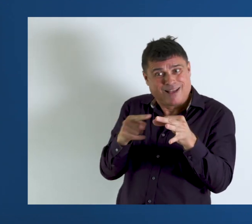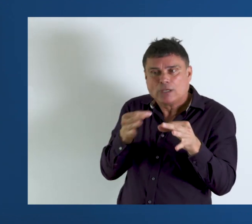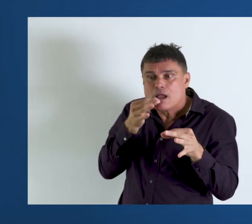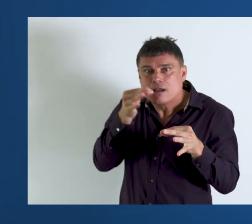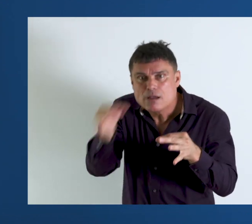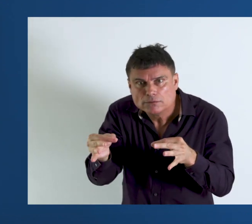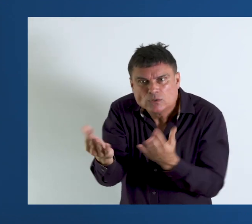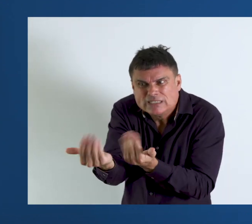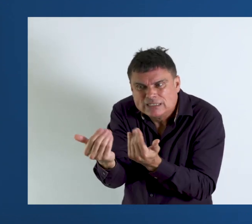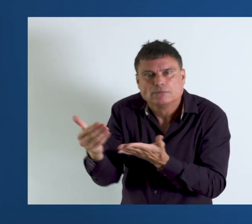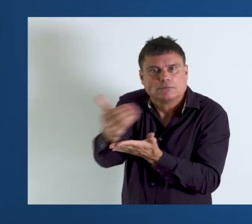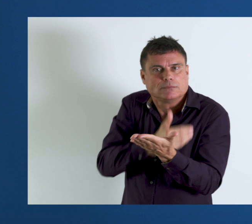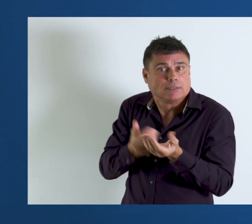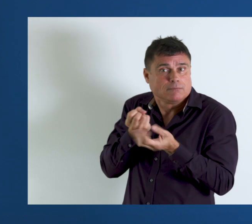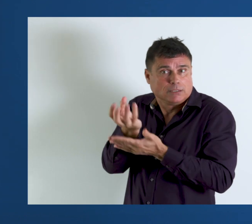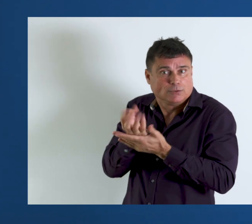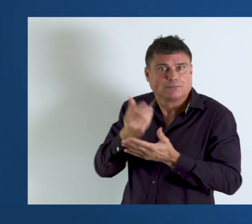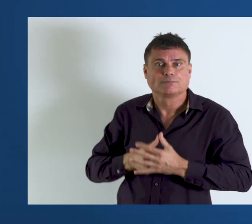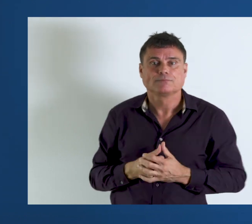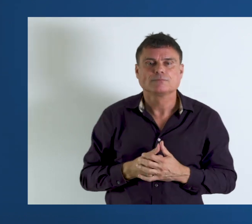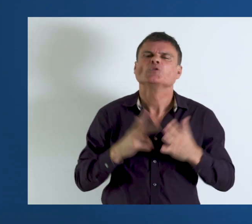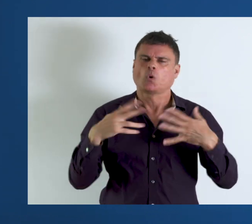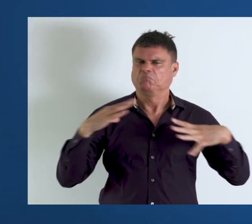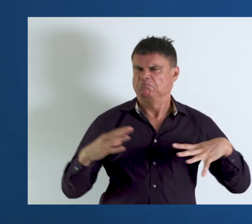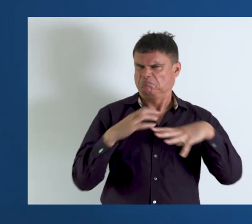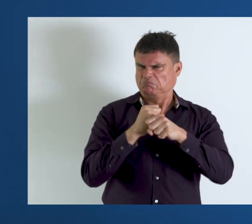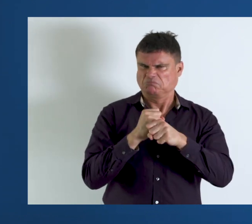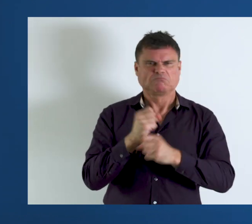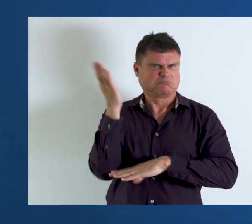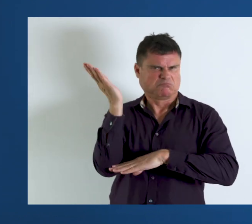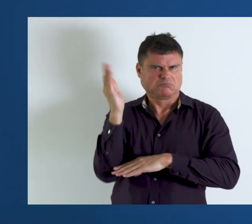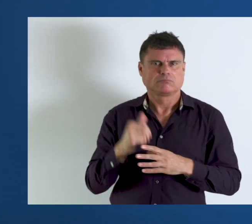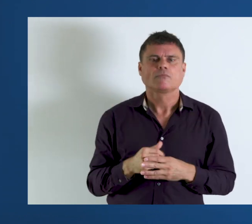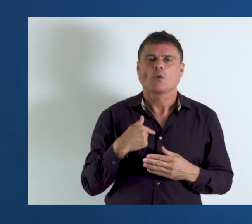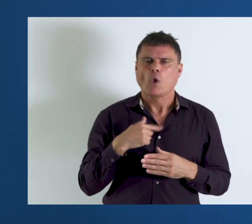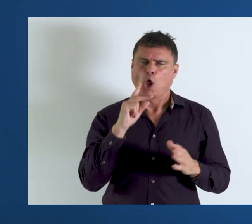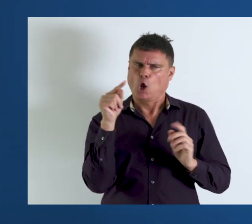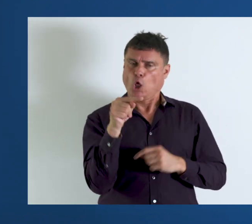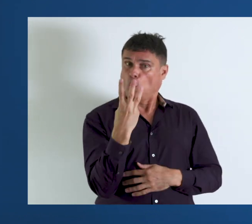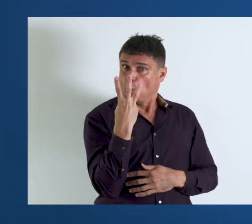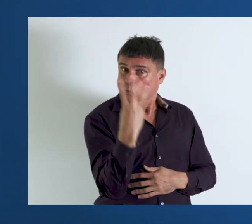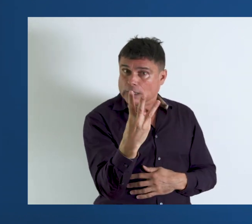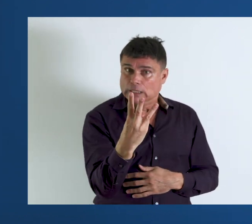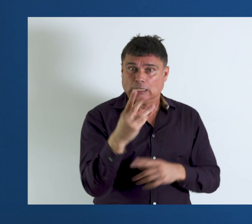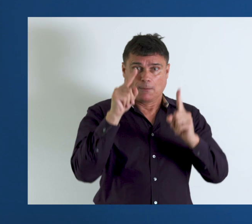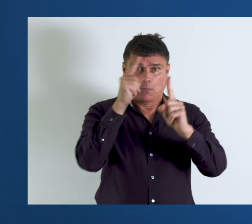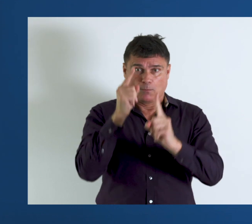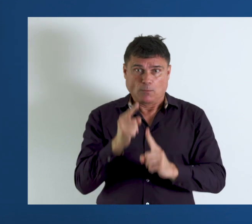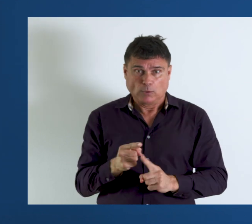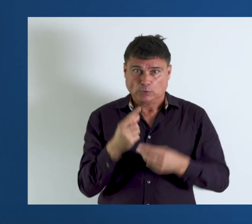used to collect the data. To sum up my presentation, I would like to highlight three main points.